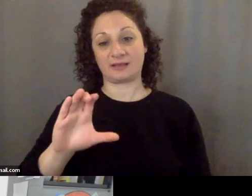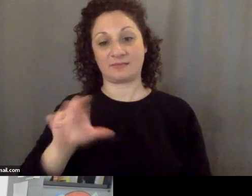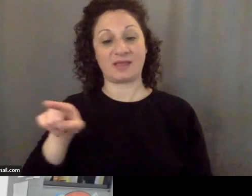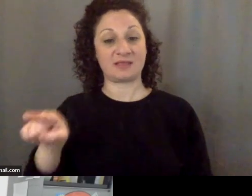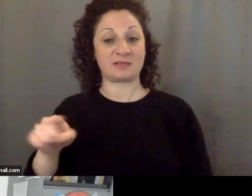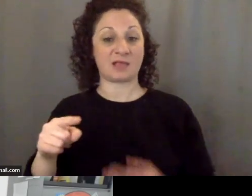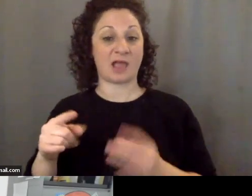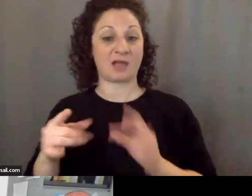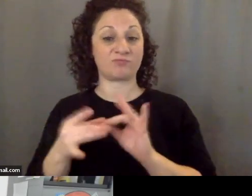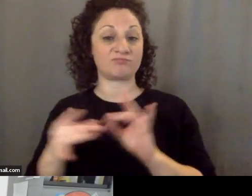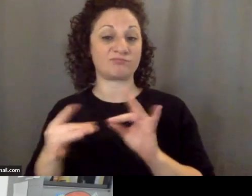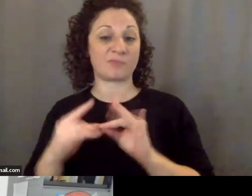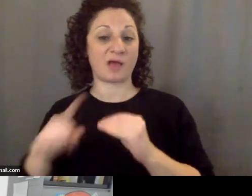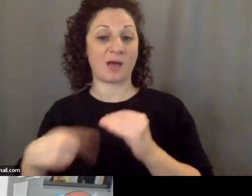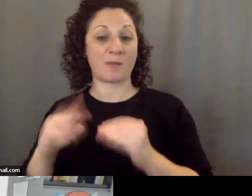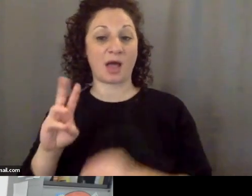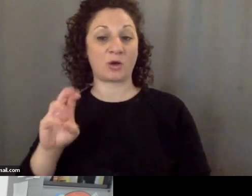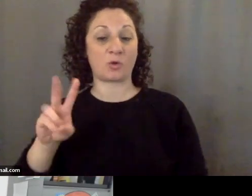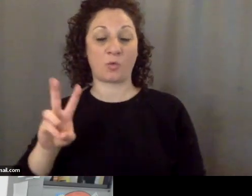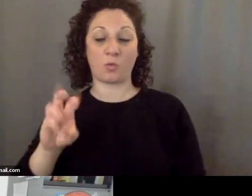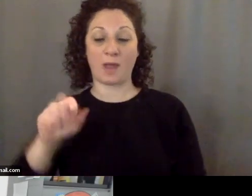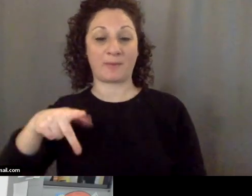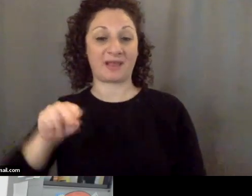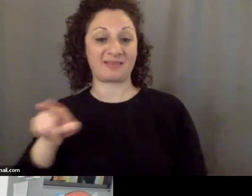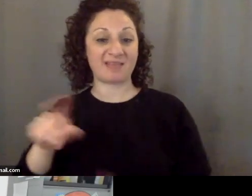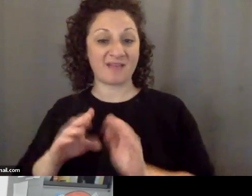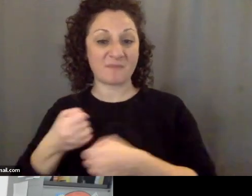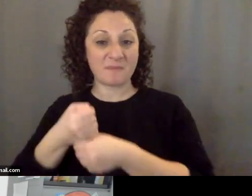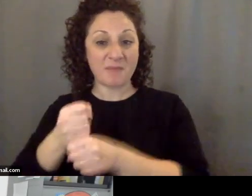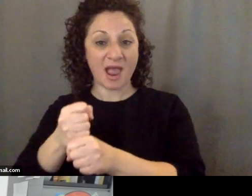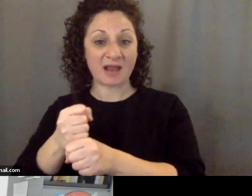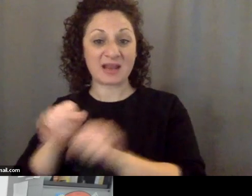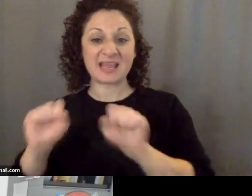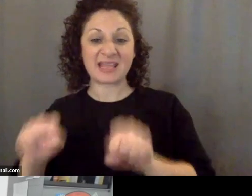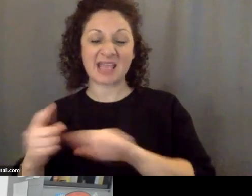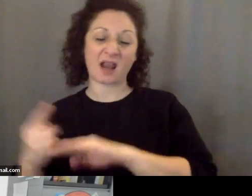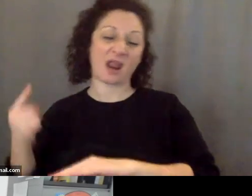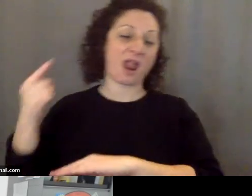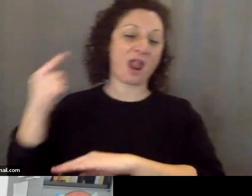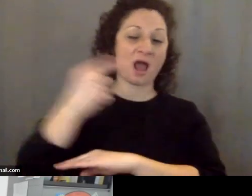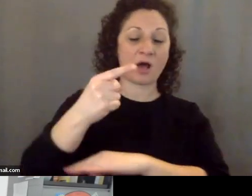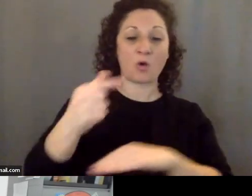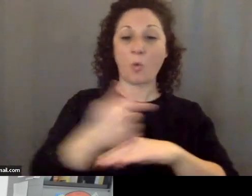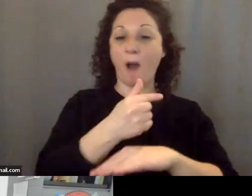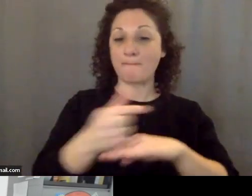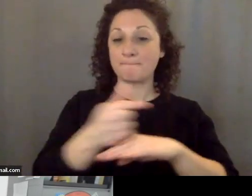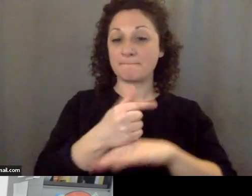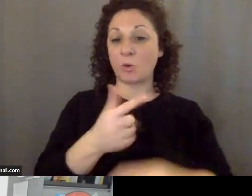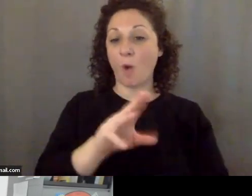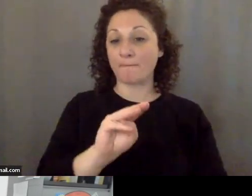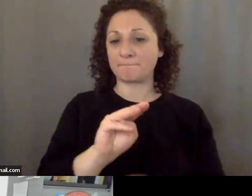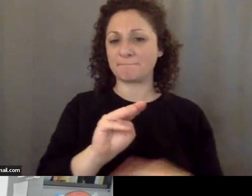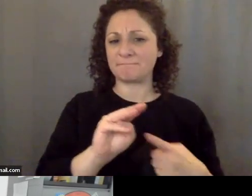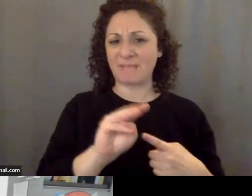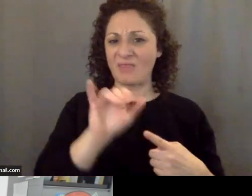Guam Guam is U.S. territory so we're very uncomfortable with that another reason that we are